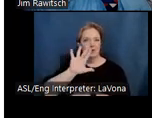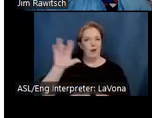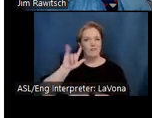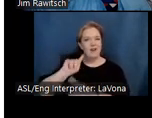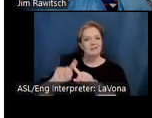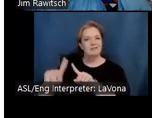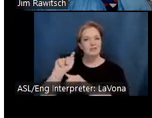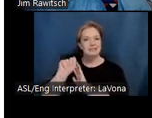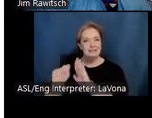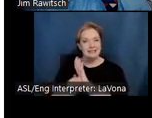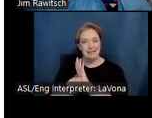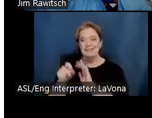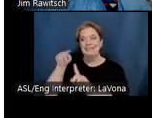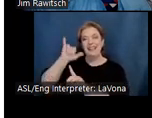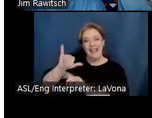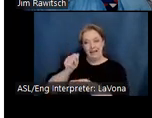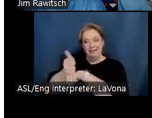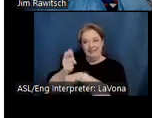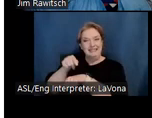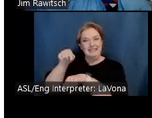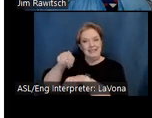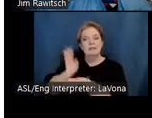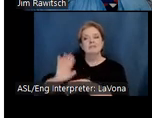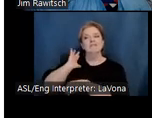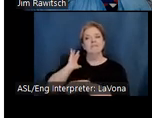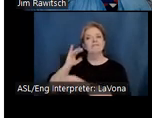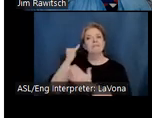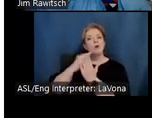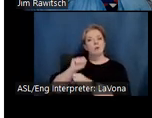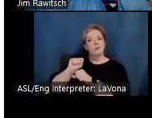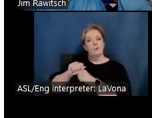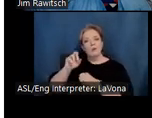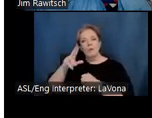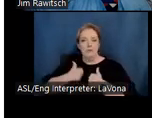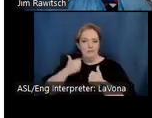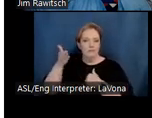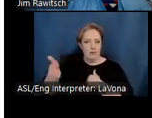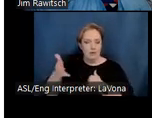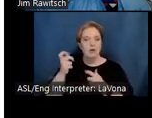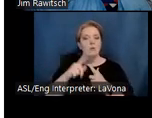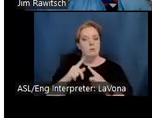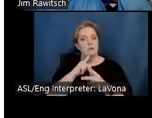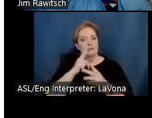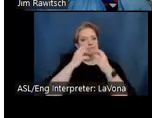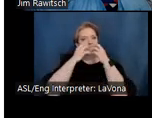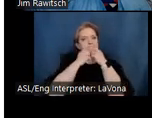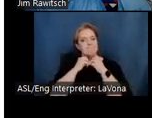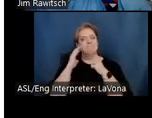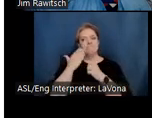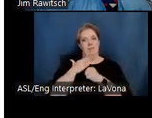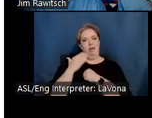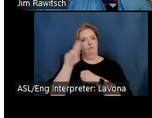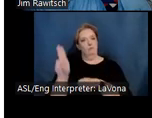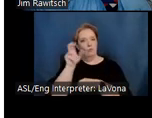working studios of many American artists. HAWS aims to preserve the nation's legacy of creativity in the visual arts by connecting